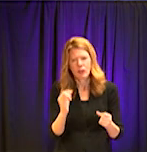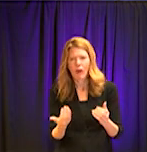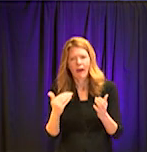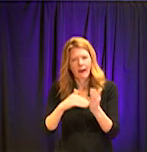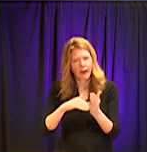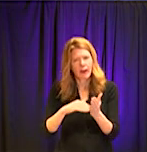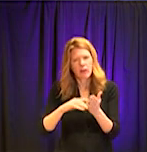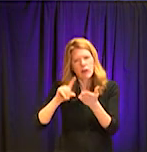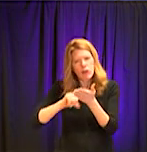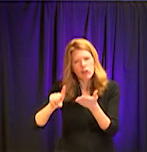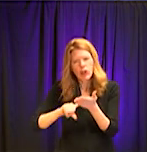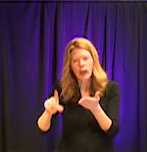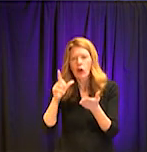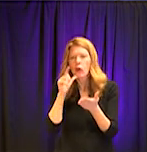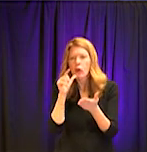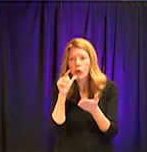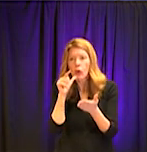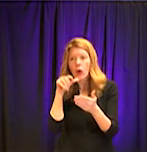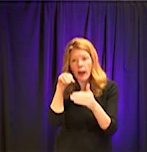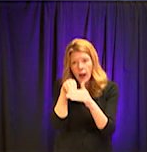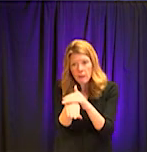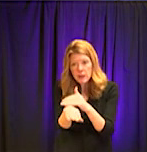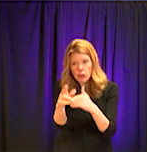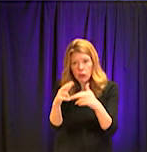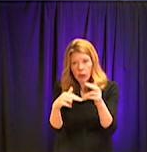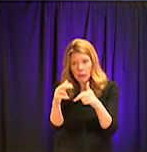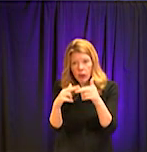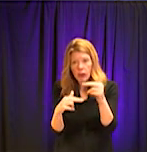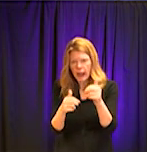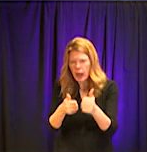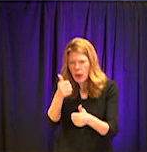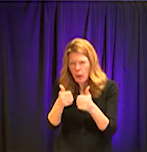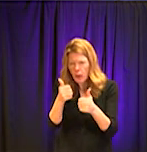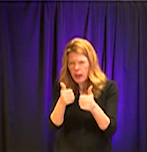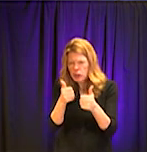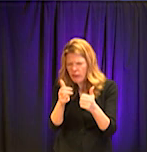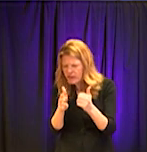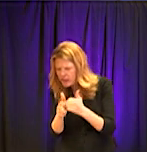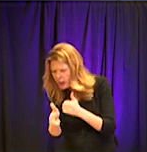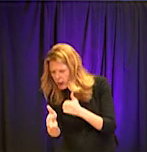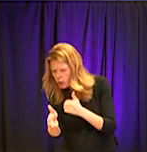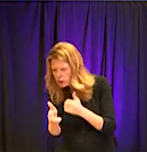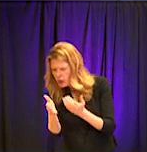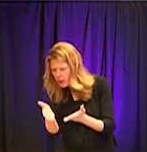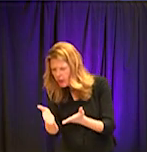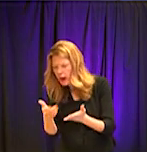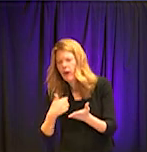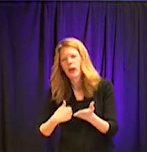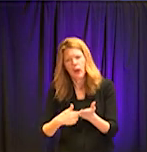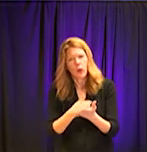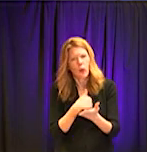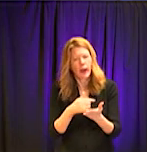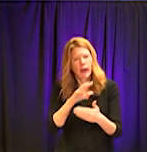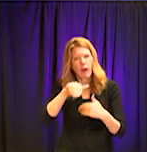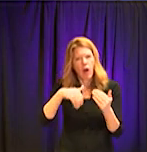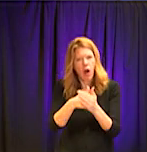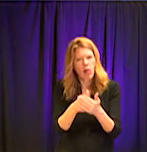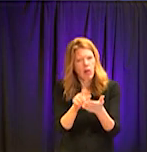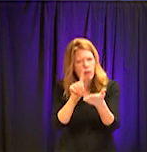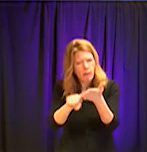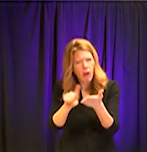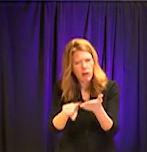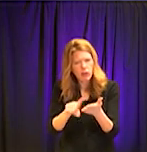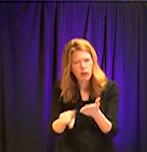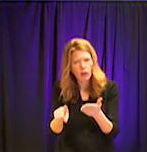stand ready. We're still practicing. We're still preparing. We're watching this event. And I'll be happy to answer any questions that you may have.